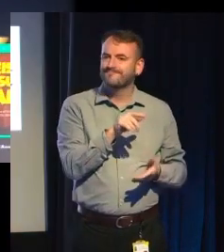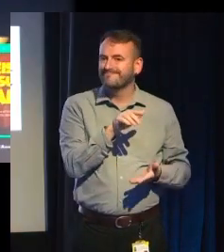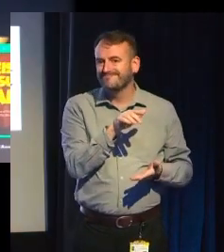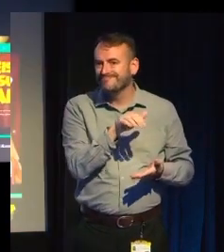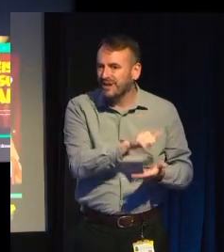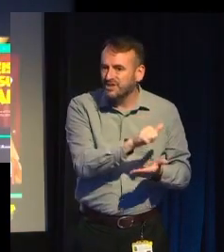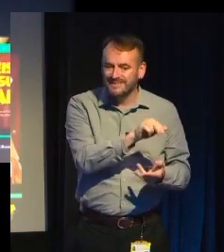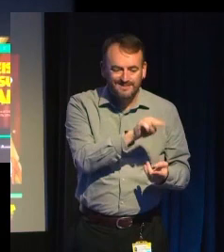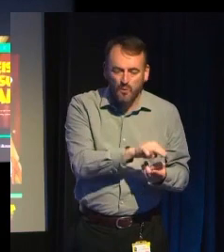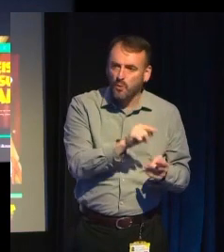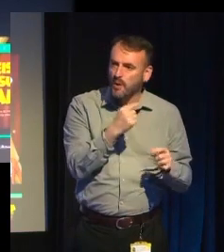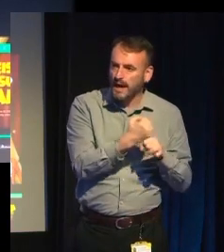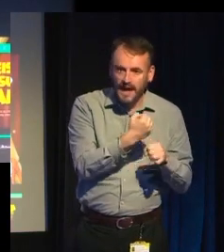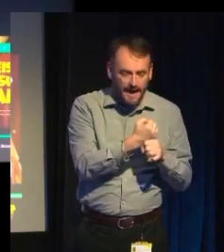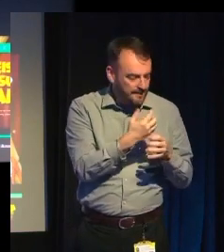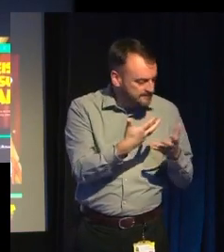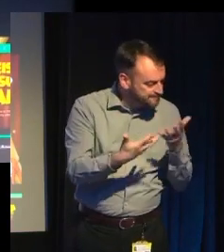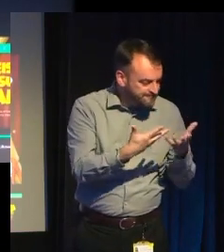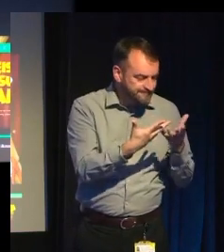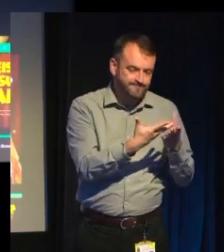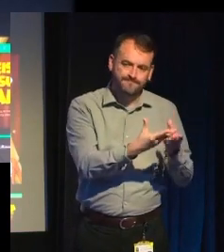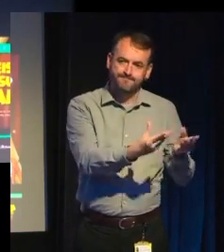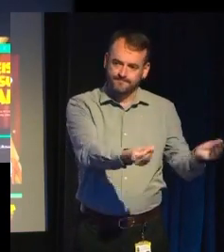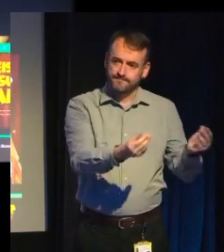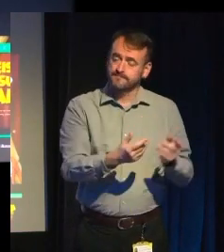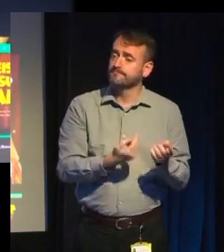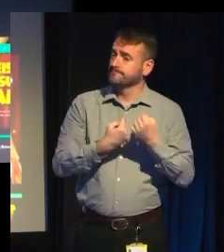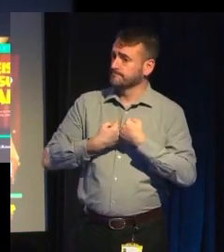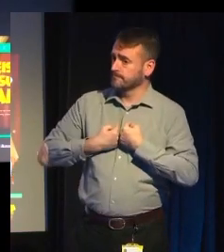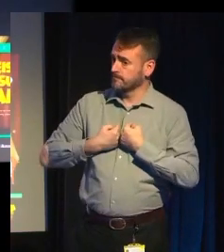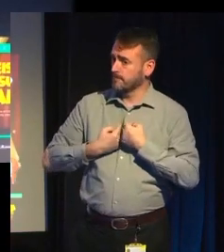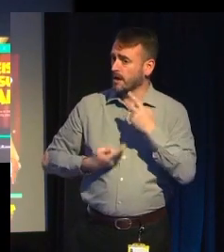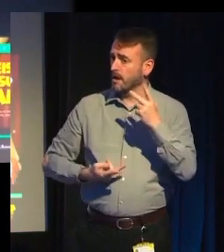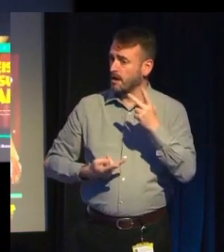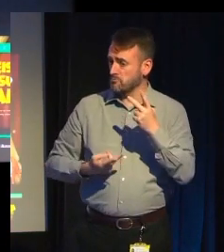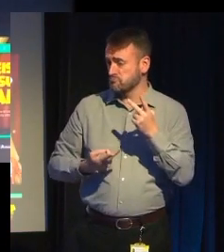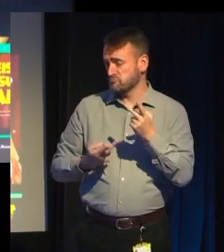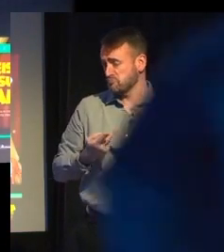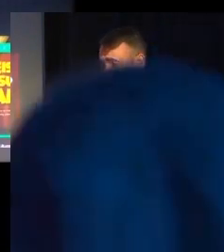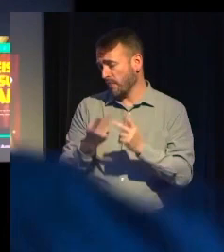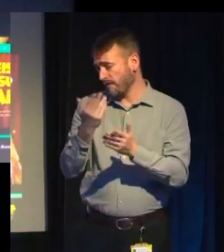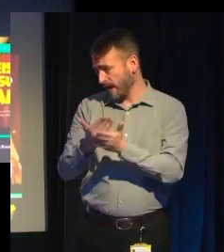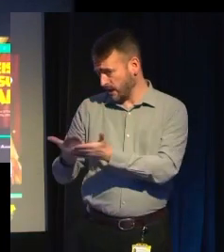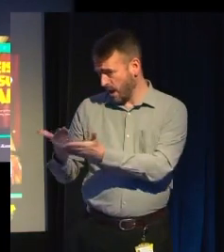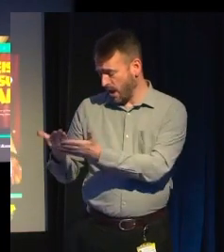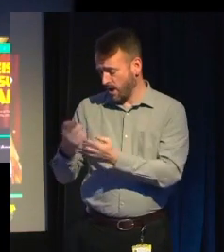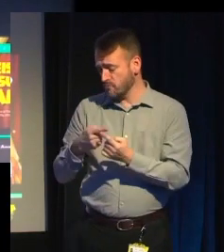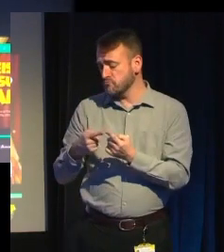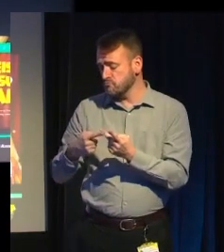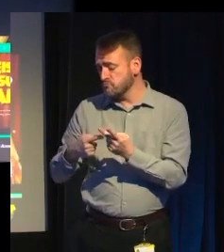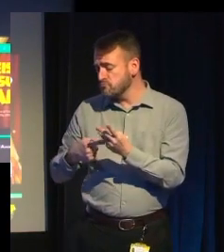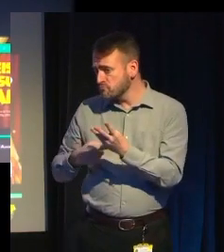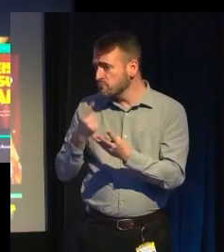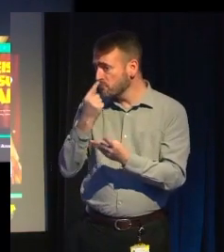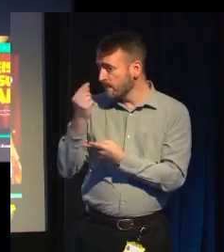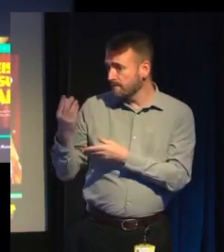But I am going to talk about other factors, or one other factor I think may be indirectly involved, a factor that's